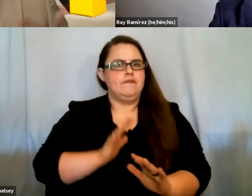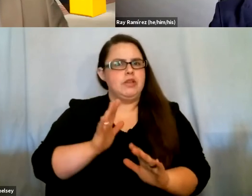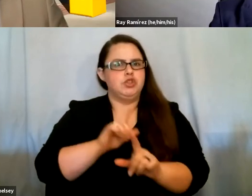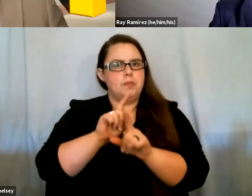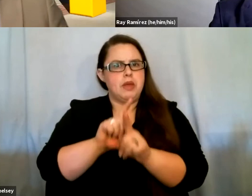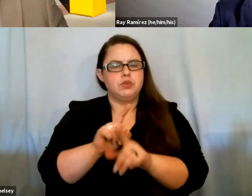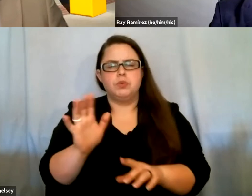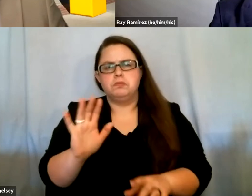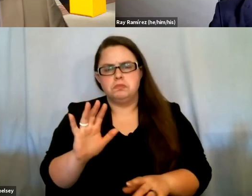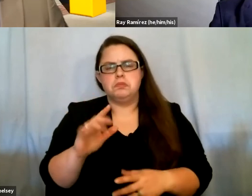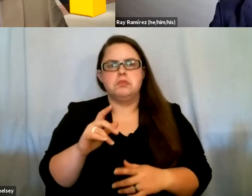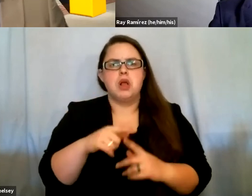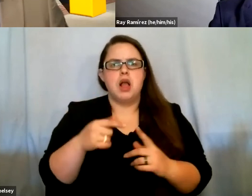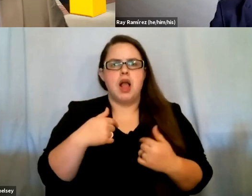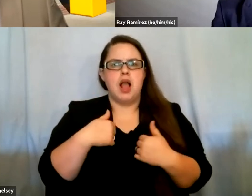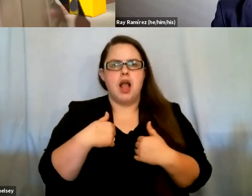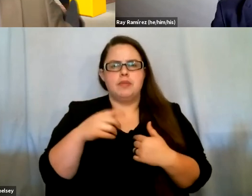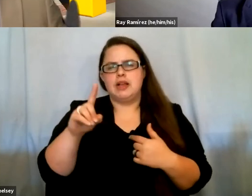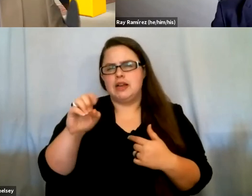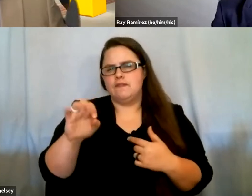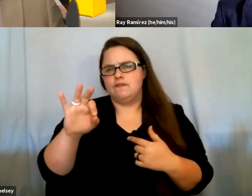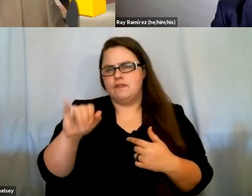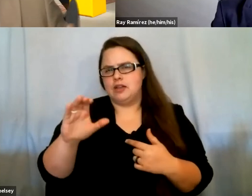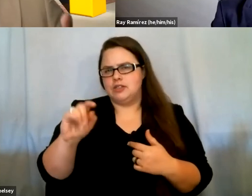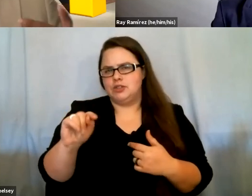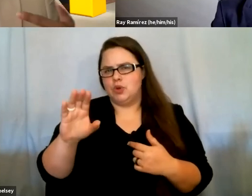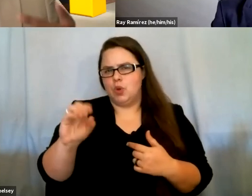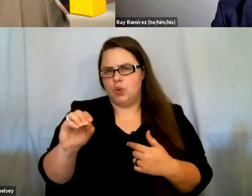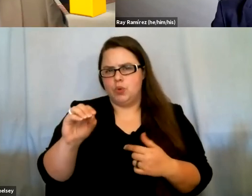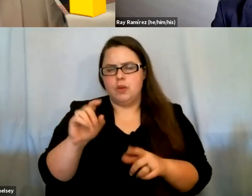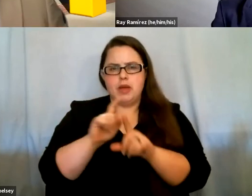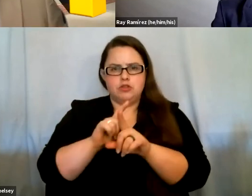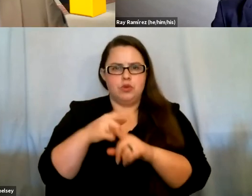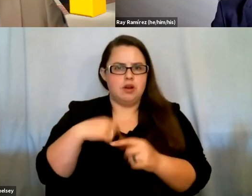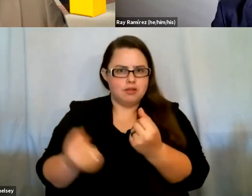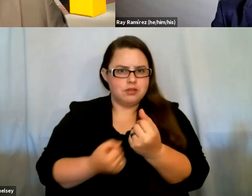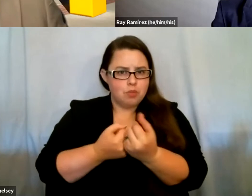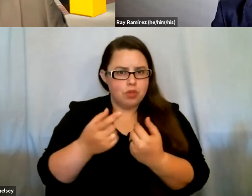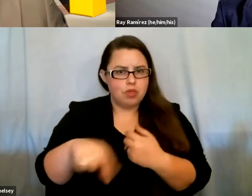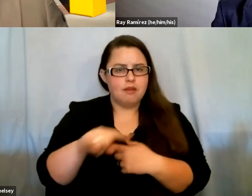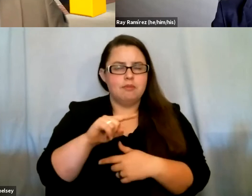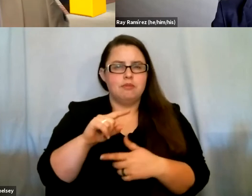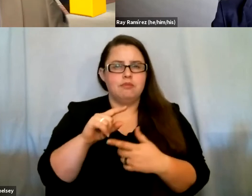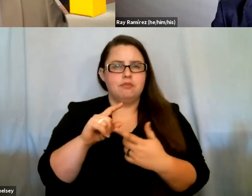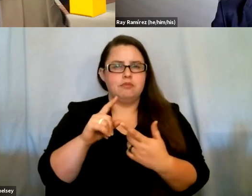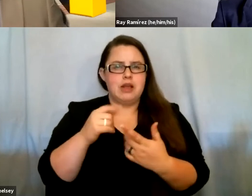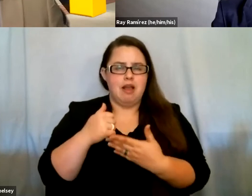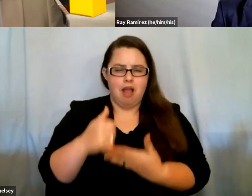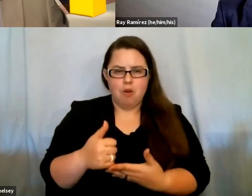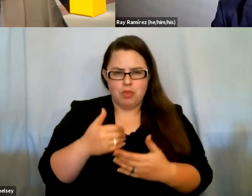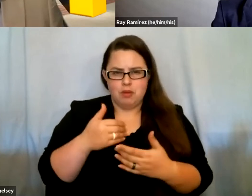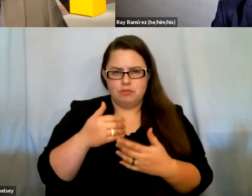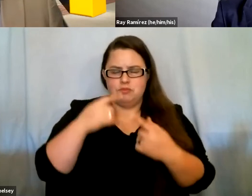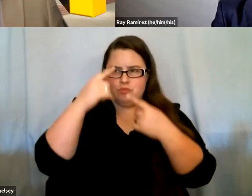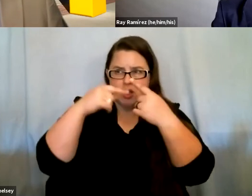you know, I am, you know, like a de facto mentor and I support them, you know, in terms of helping them process things, right,